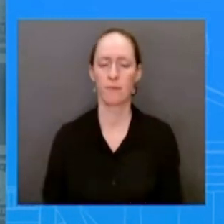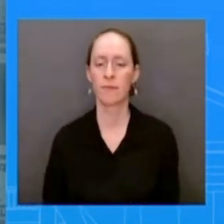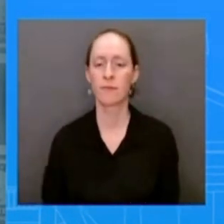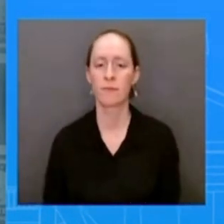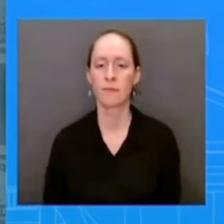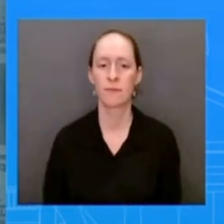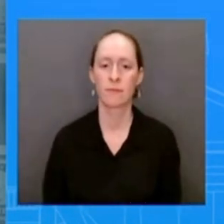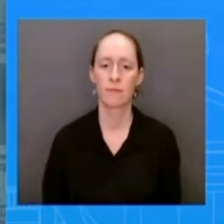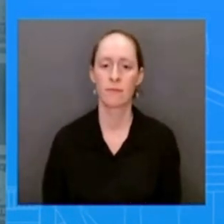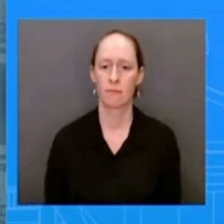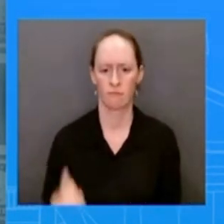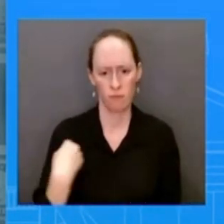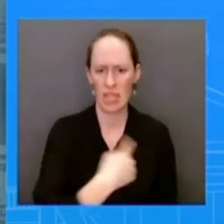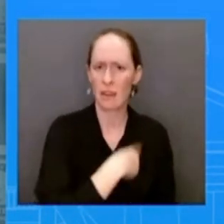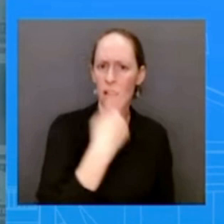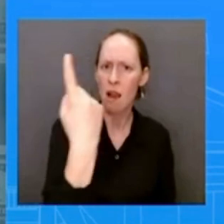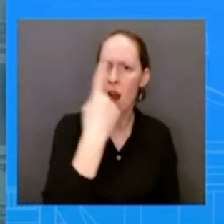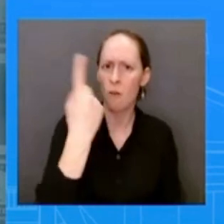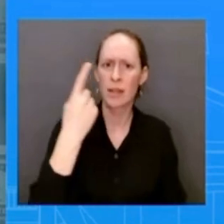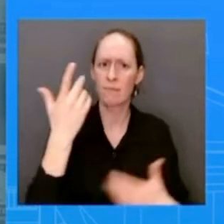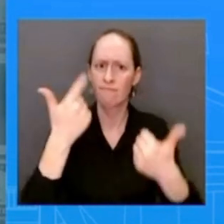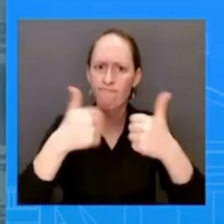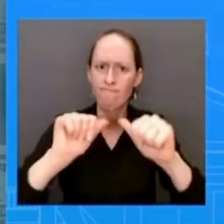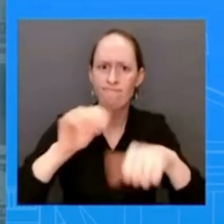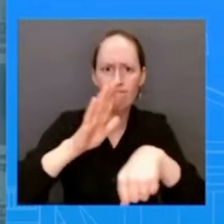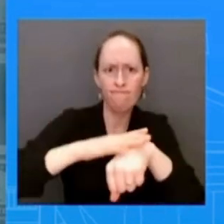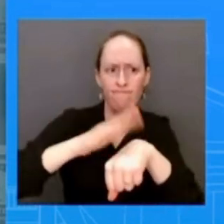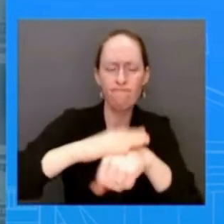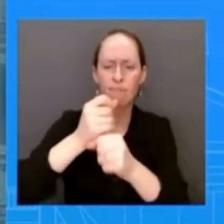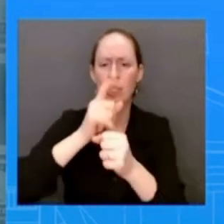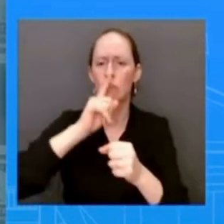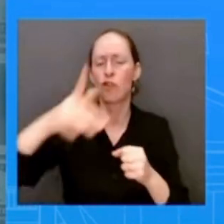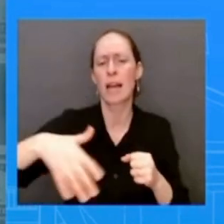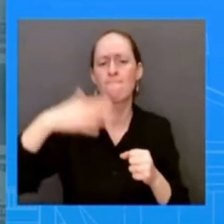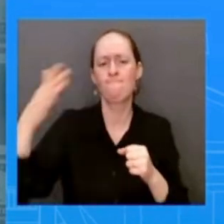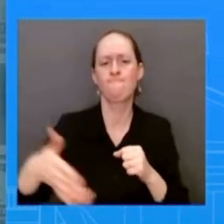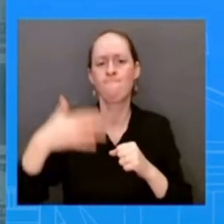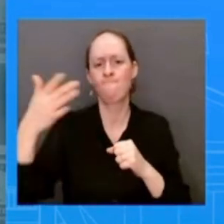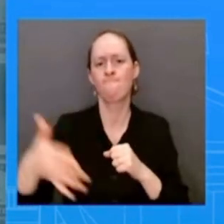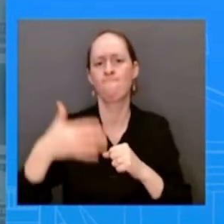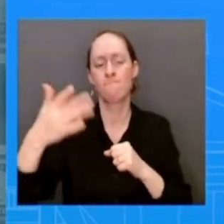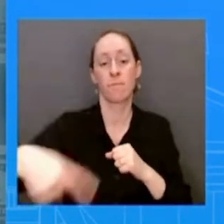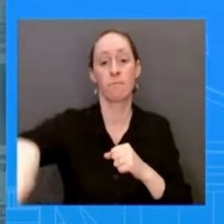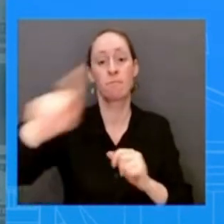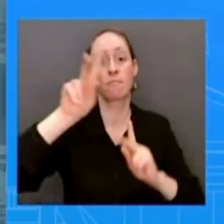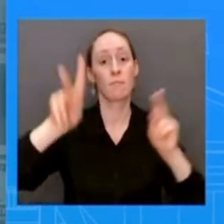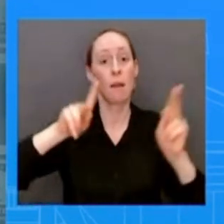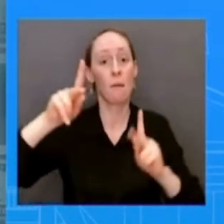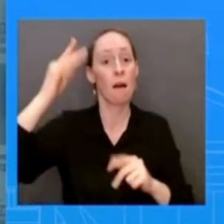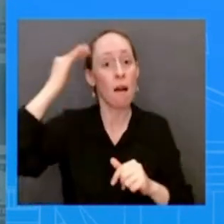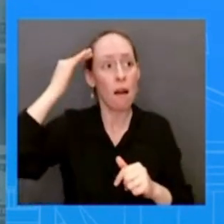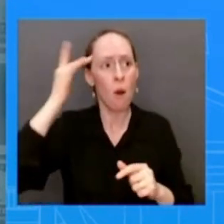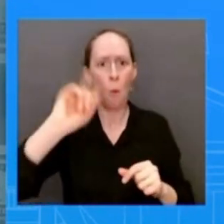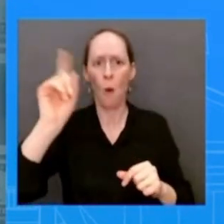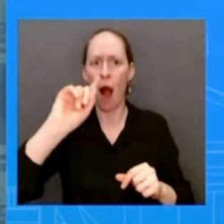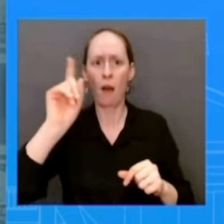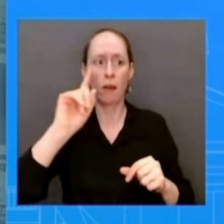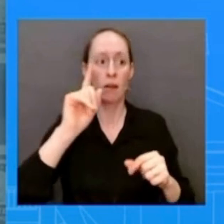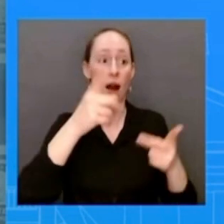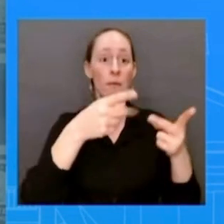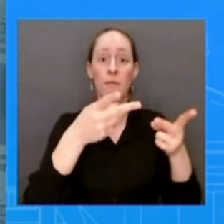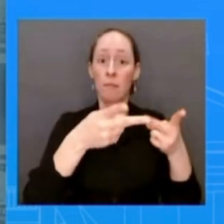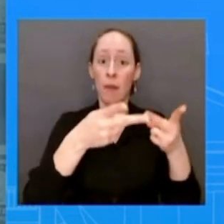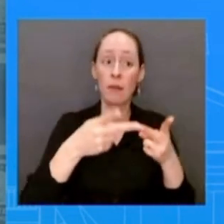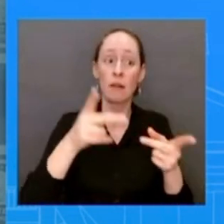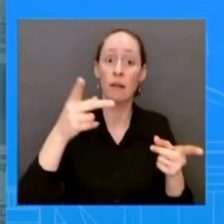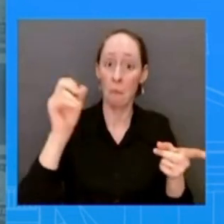uh you know uh what is uh what is safe and what to look out for as their travel or what or when they're in a specific